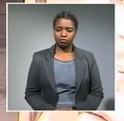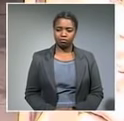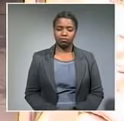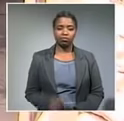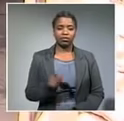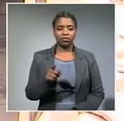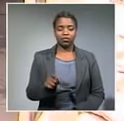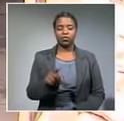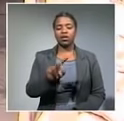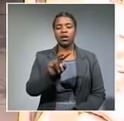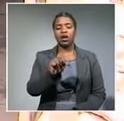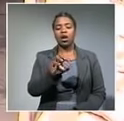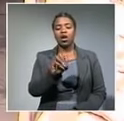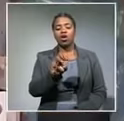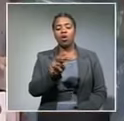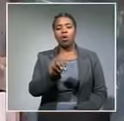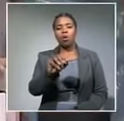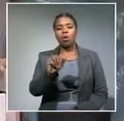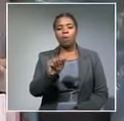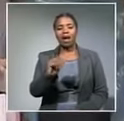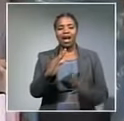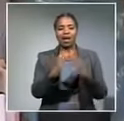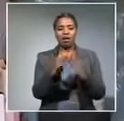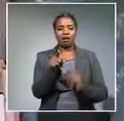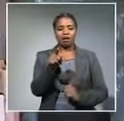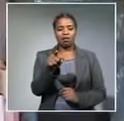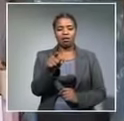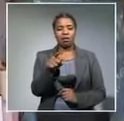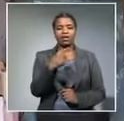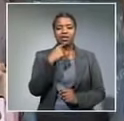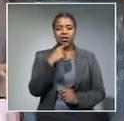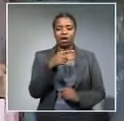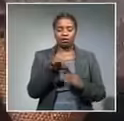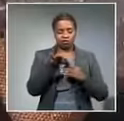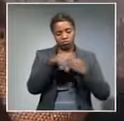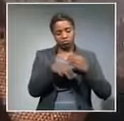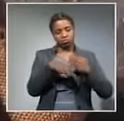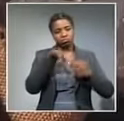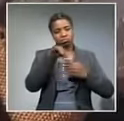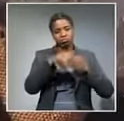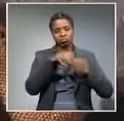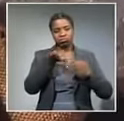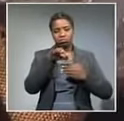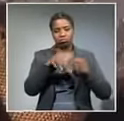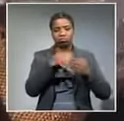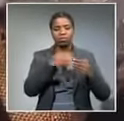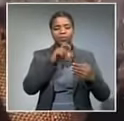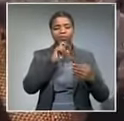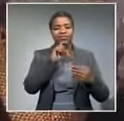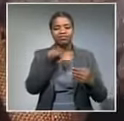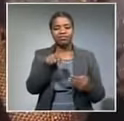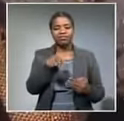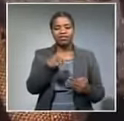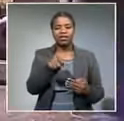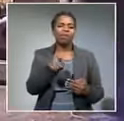nomakaya yalo is making a met which she says she will use as a bed the mother of three says all